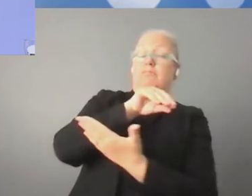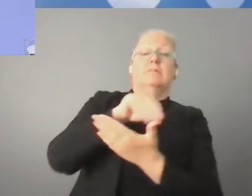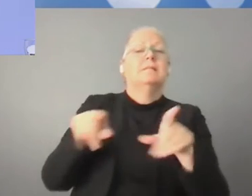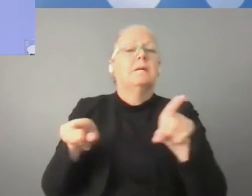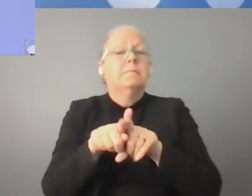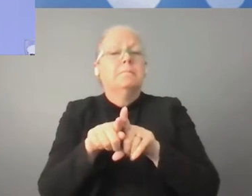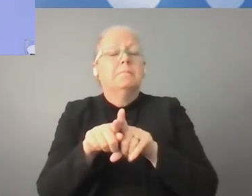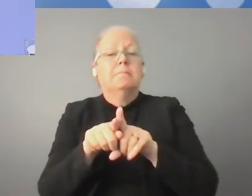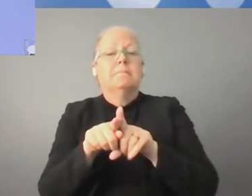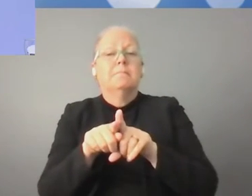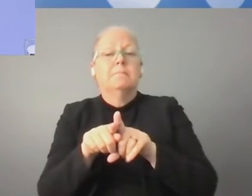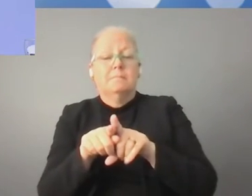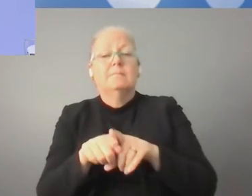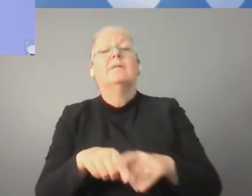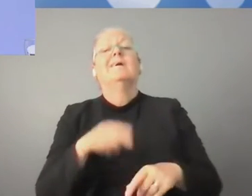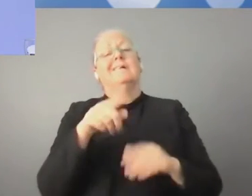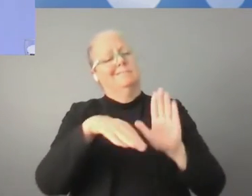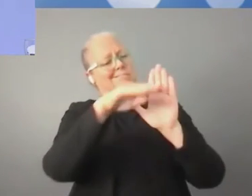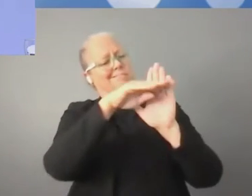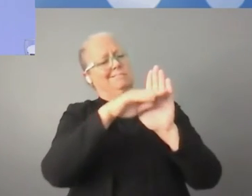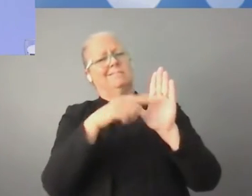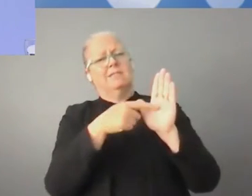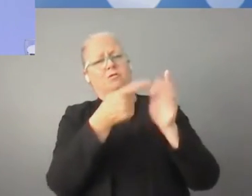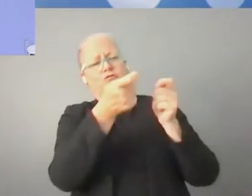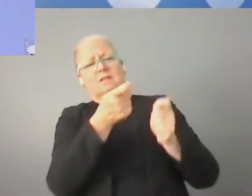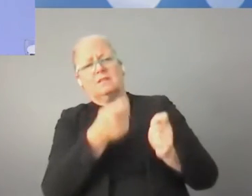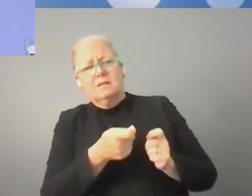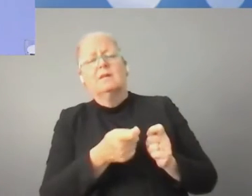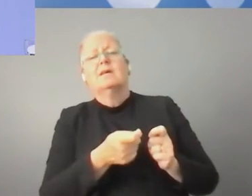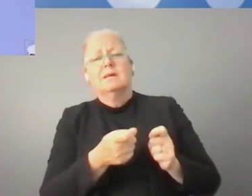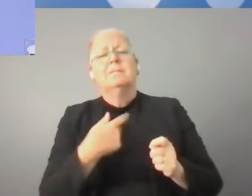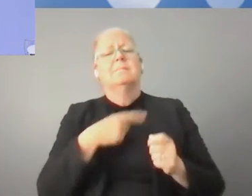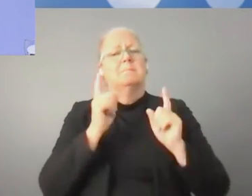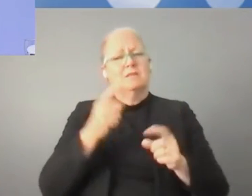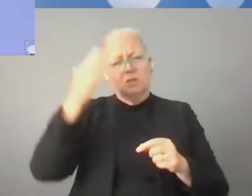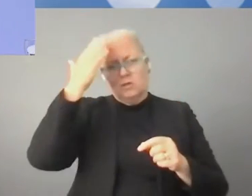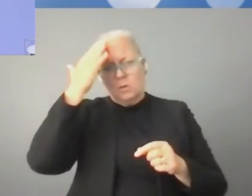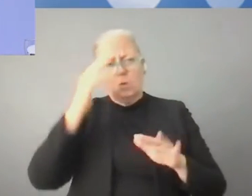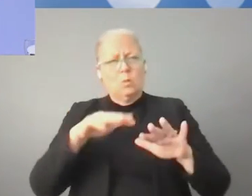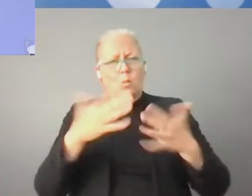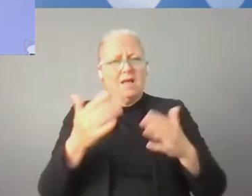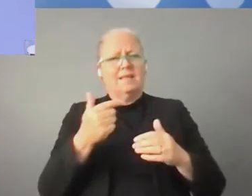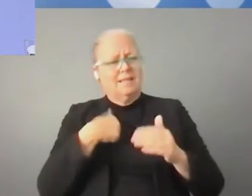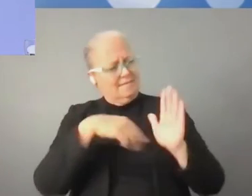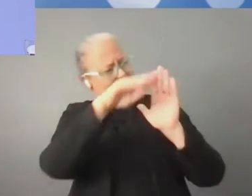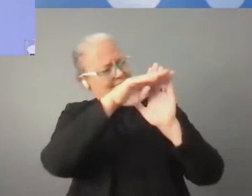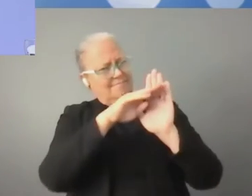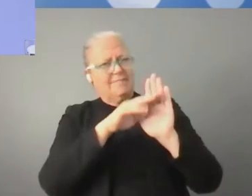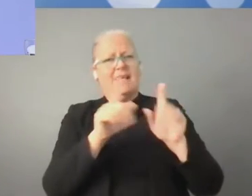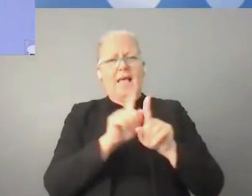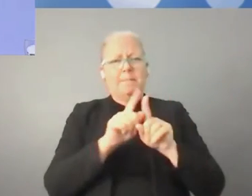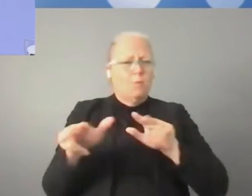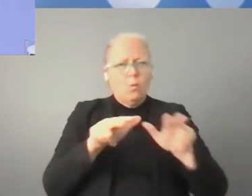when we talk about regulations, we have to define a little bit what we want to regulate, for what purpose. So, it's not just a